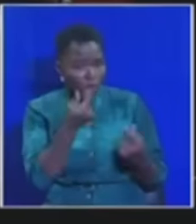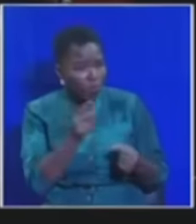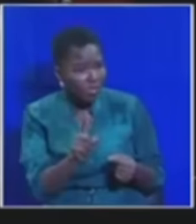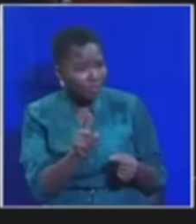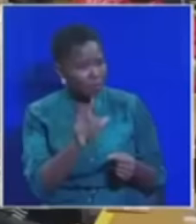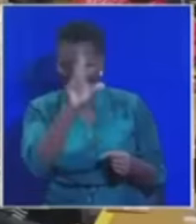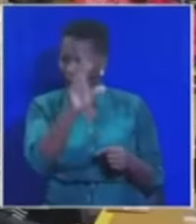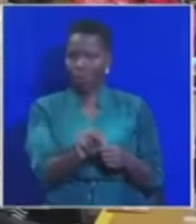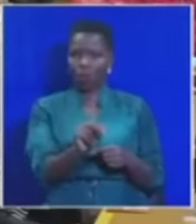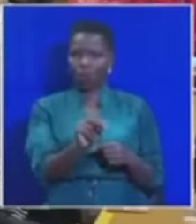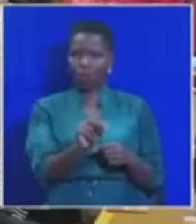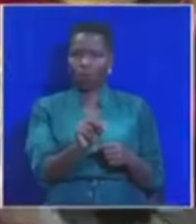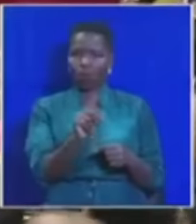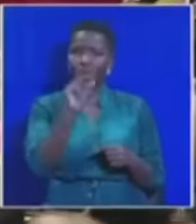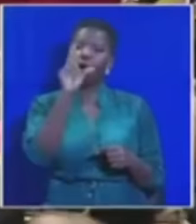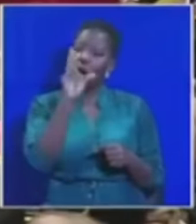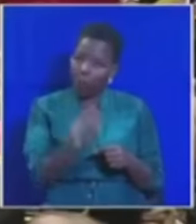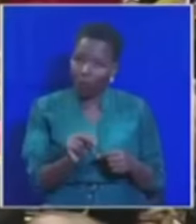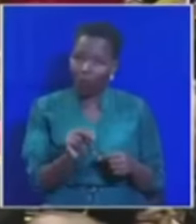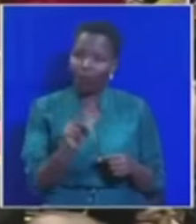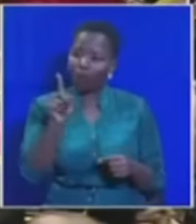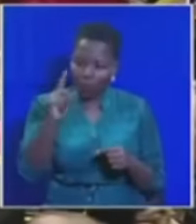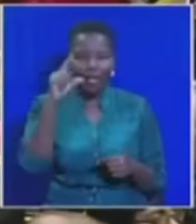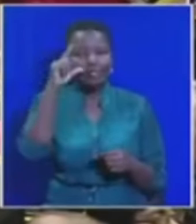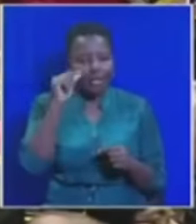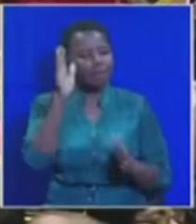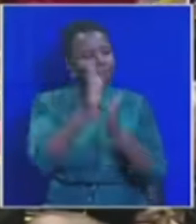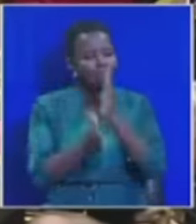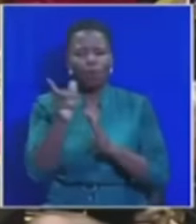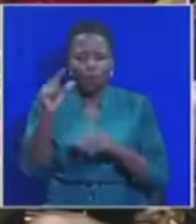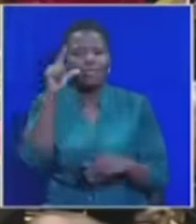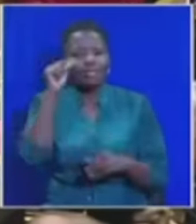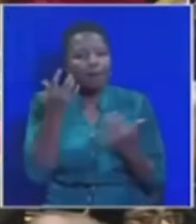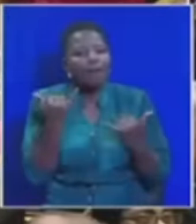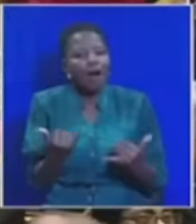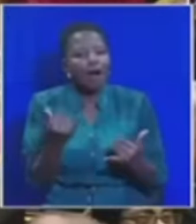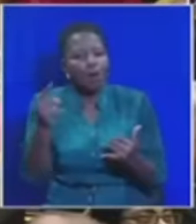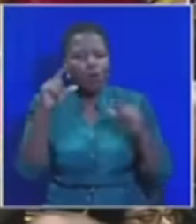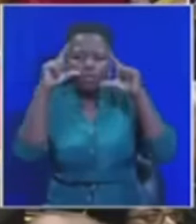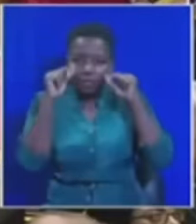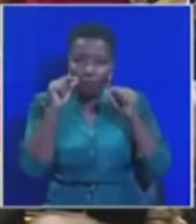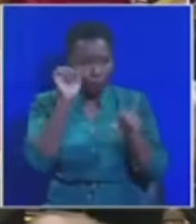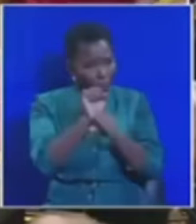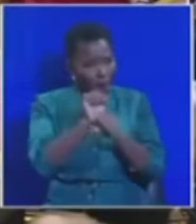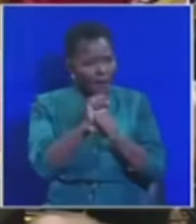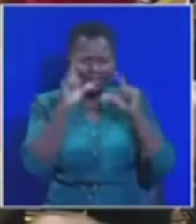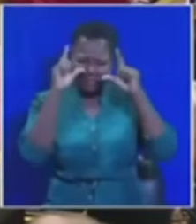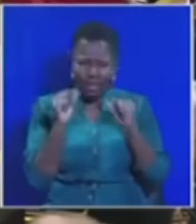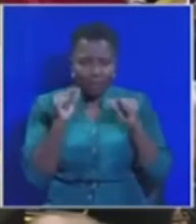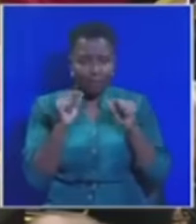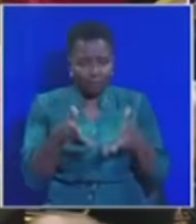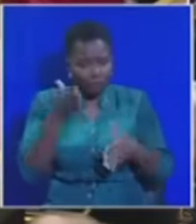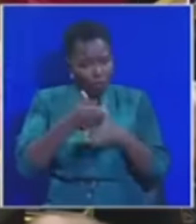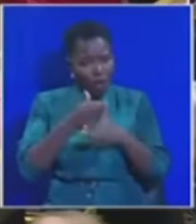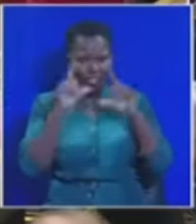no honorable member he sends you to admit when you are wrong you are sleeping you are sleeping on duty honorable members you are sleeping